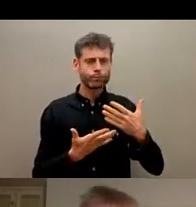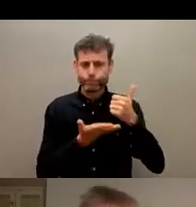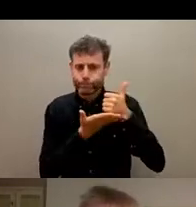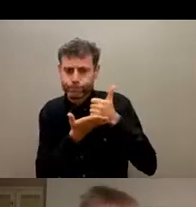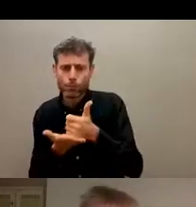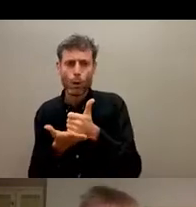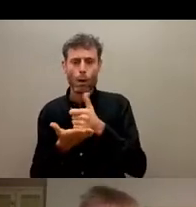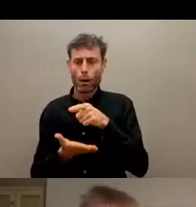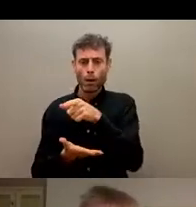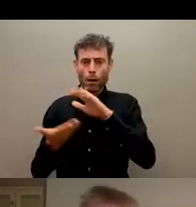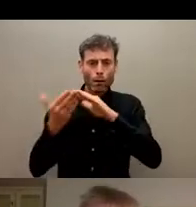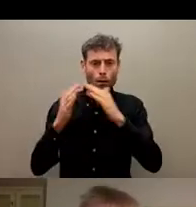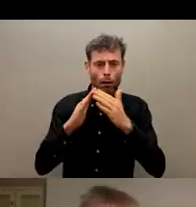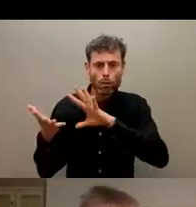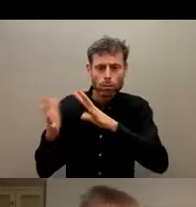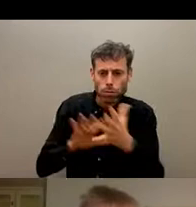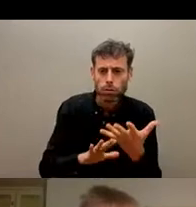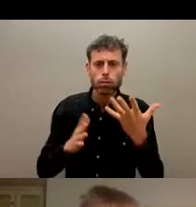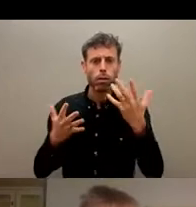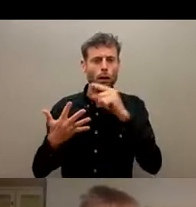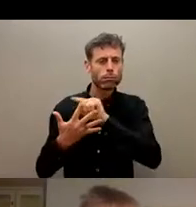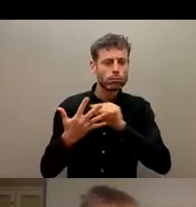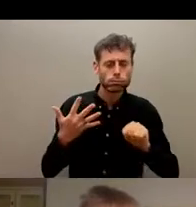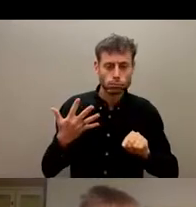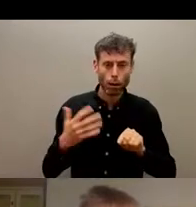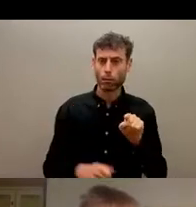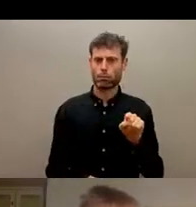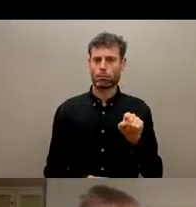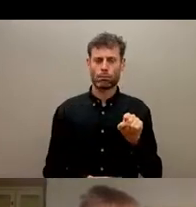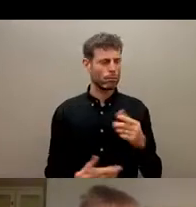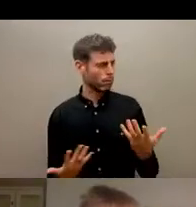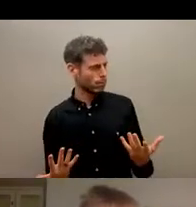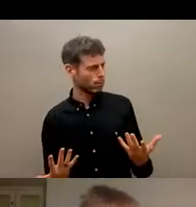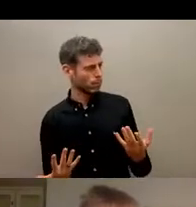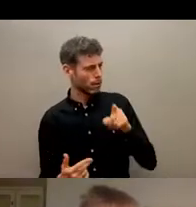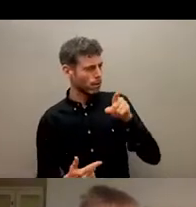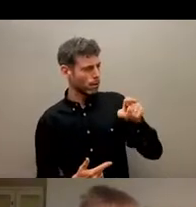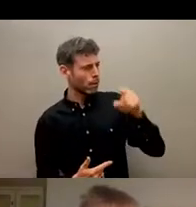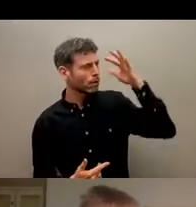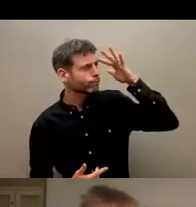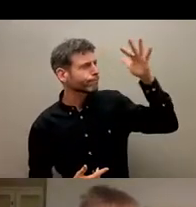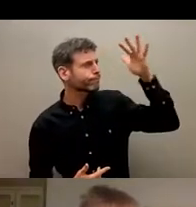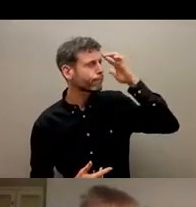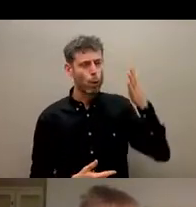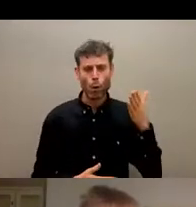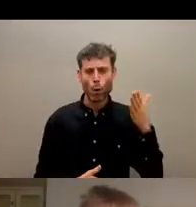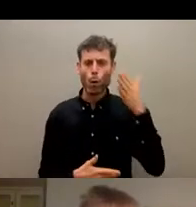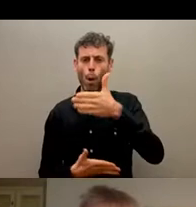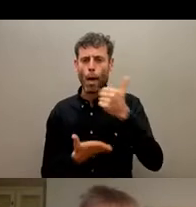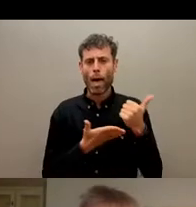in any one direction. And this is something that if we're trying to help, these people should not be vulnerable to that.